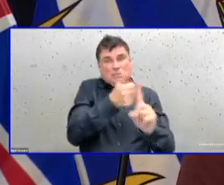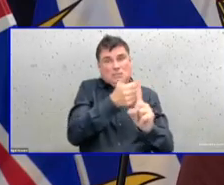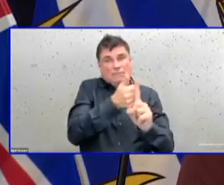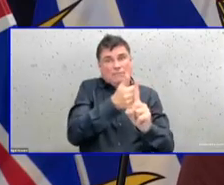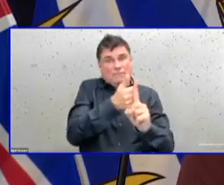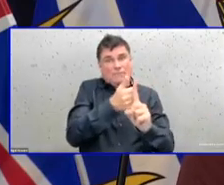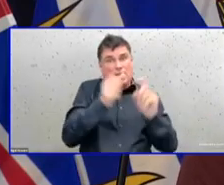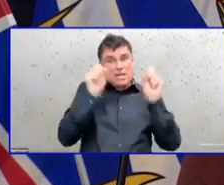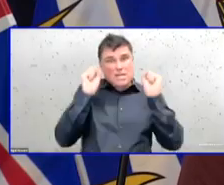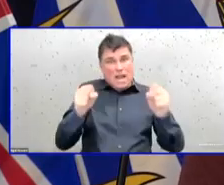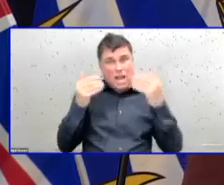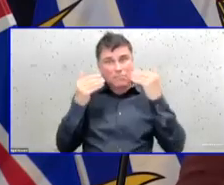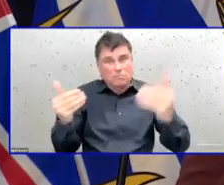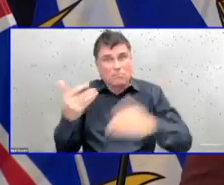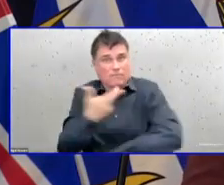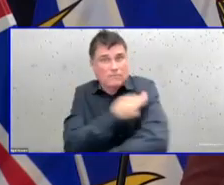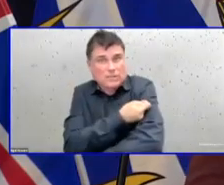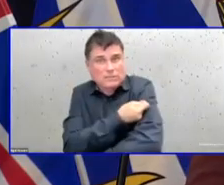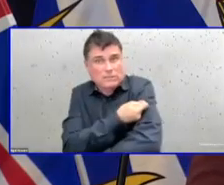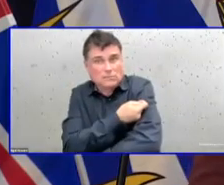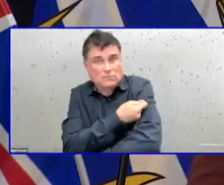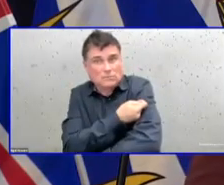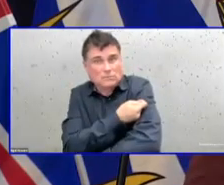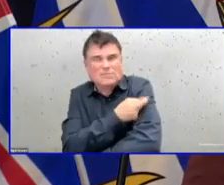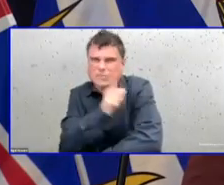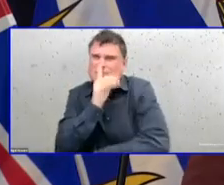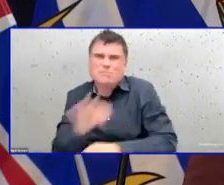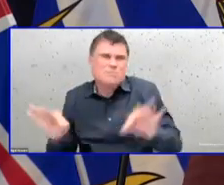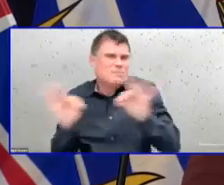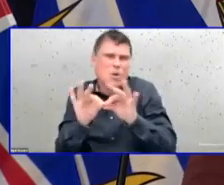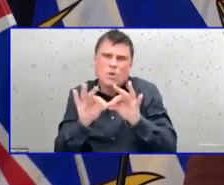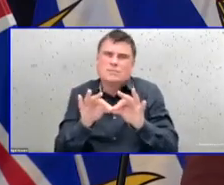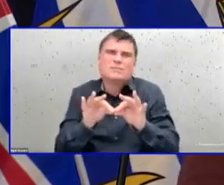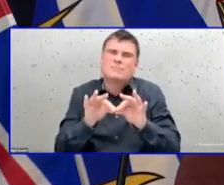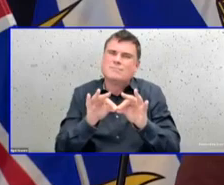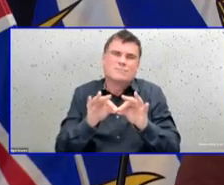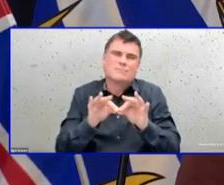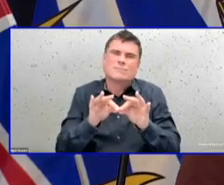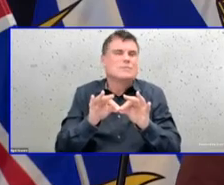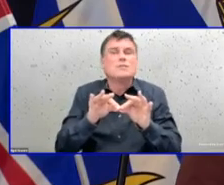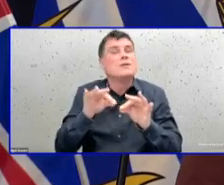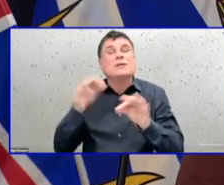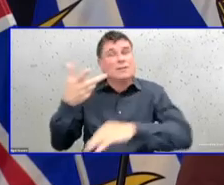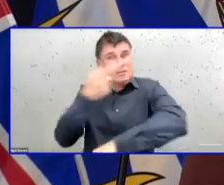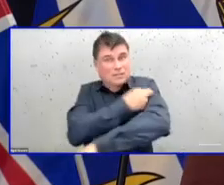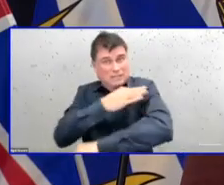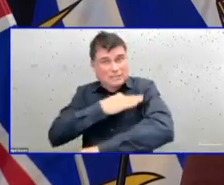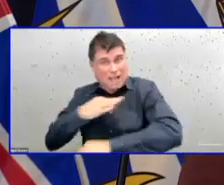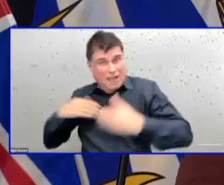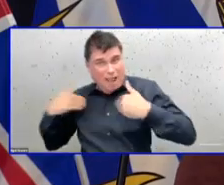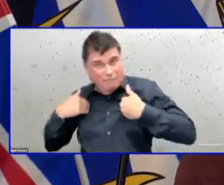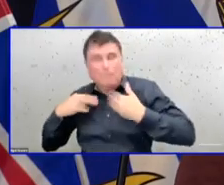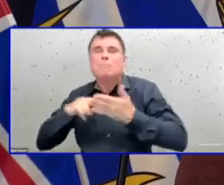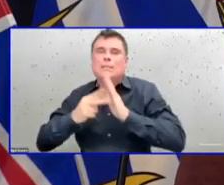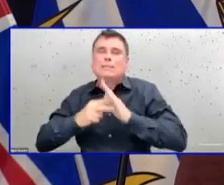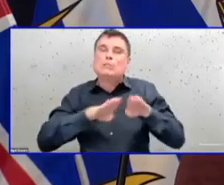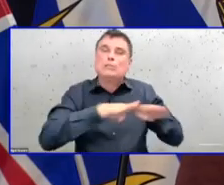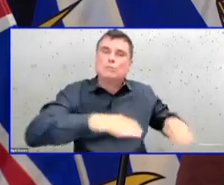for them. And to make sure that we can keep our schools running and keep our children from getting sick as well.